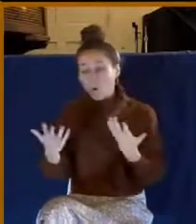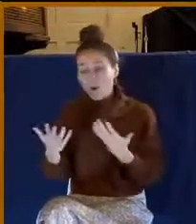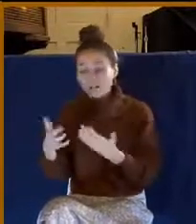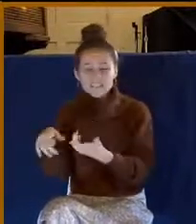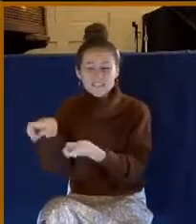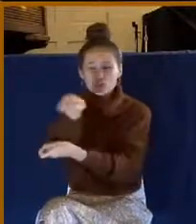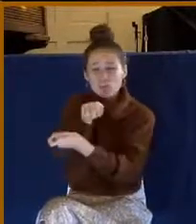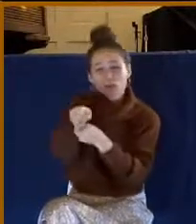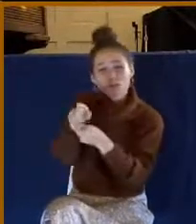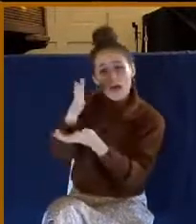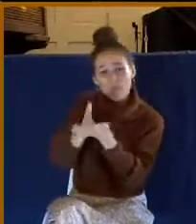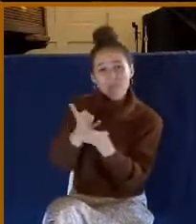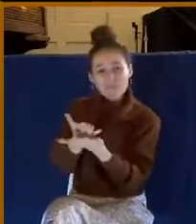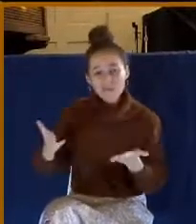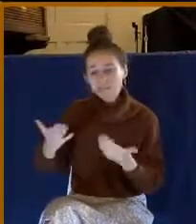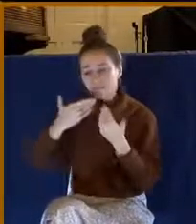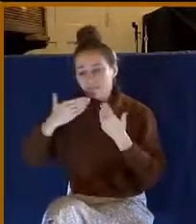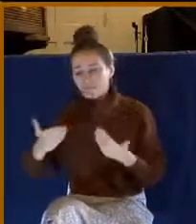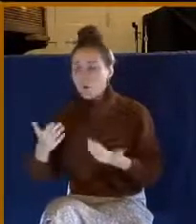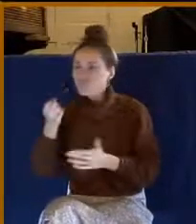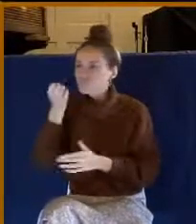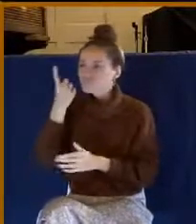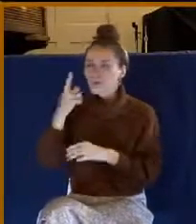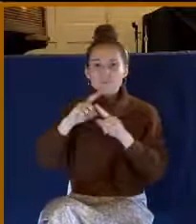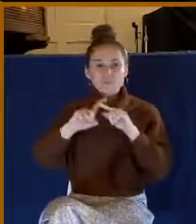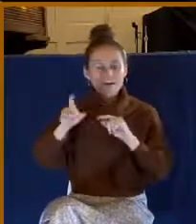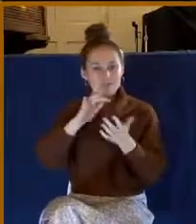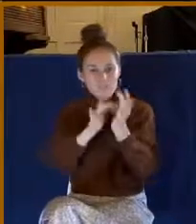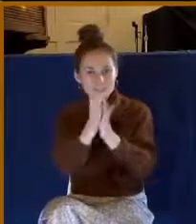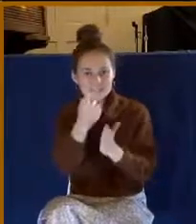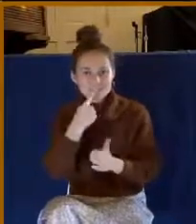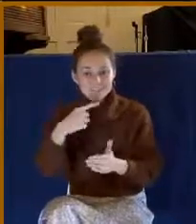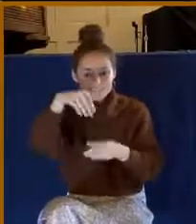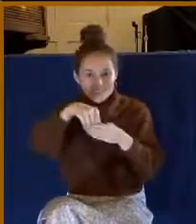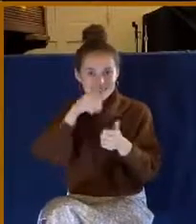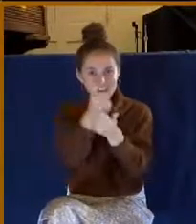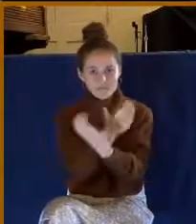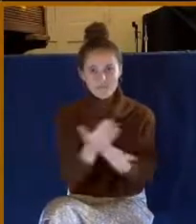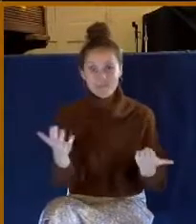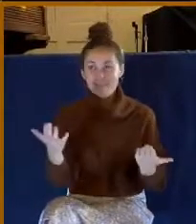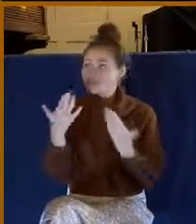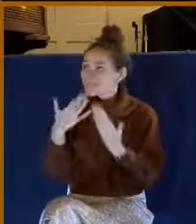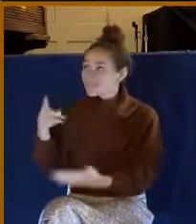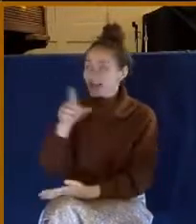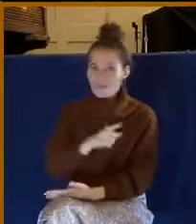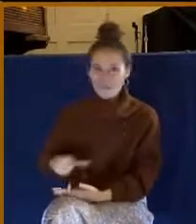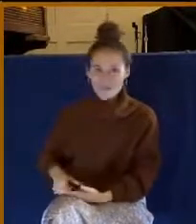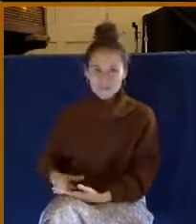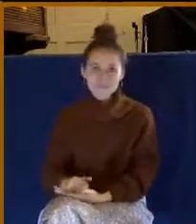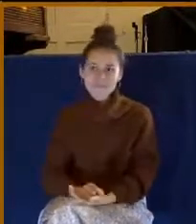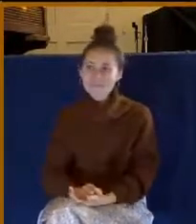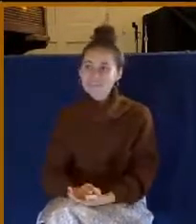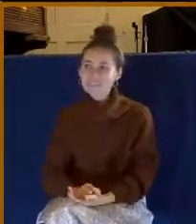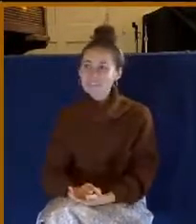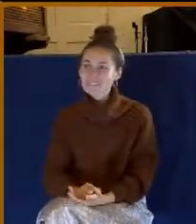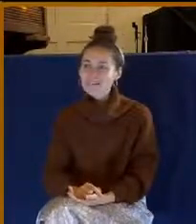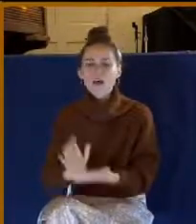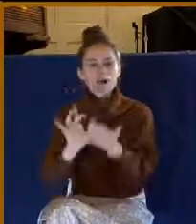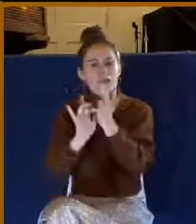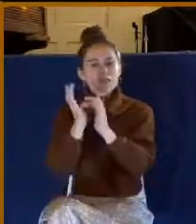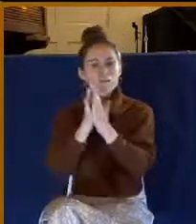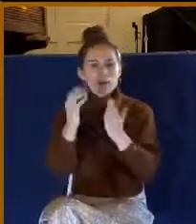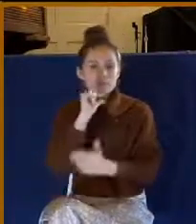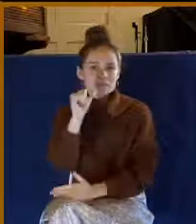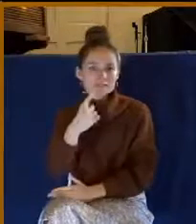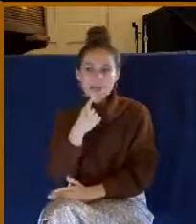here says, we are to thank God in everything. Now, let me just give you a little qualification here. Nowhere in the Bible does it say